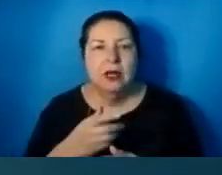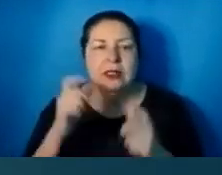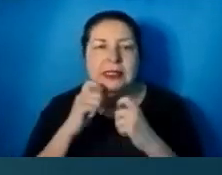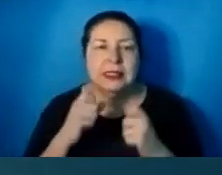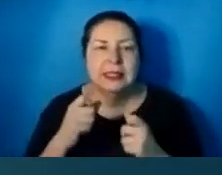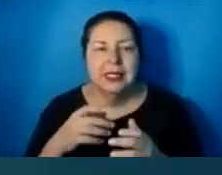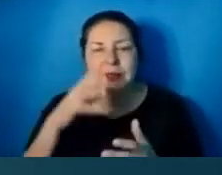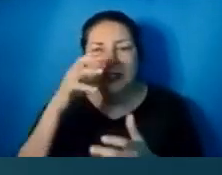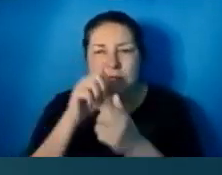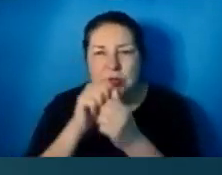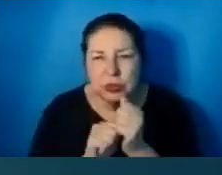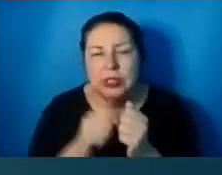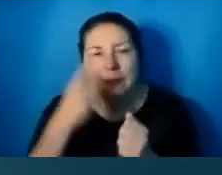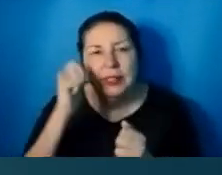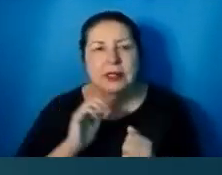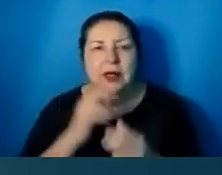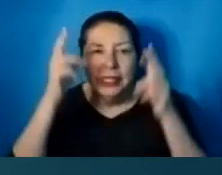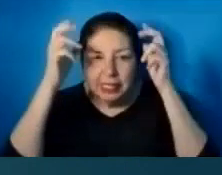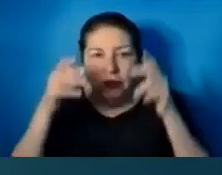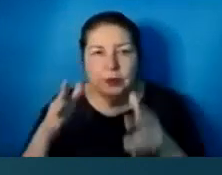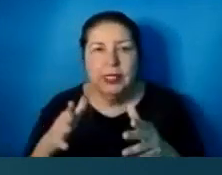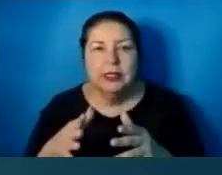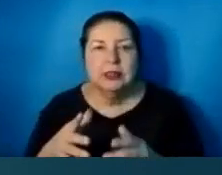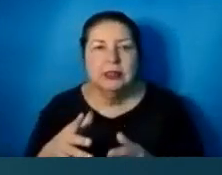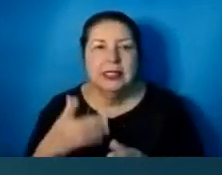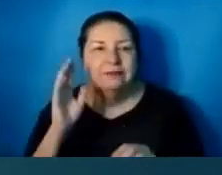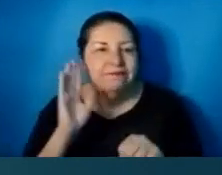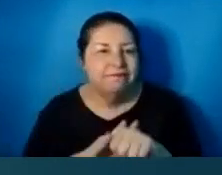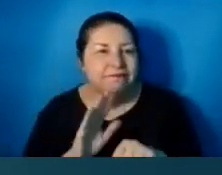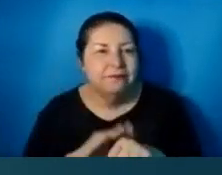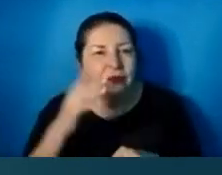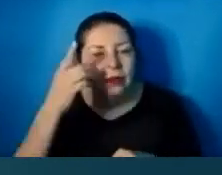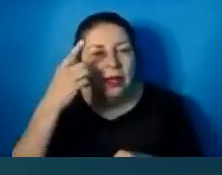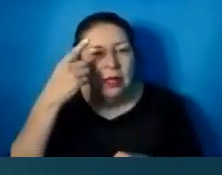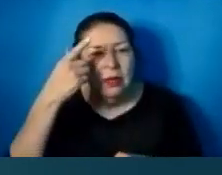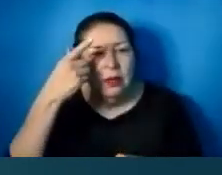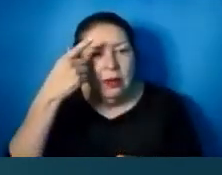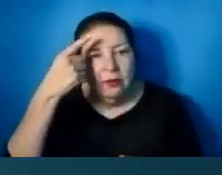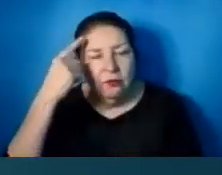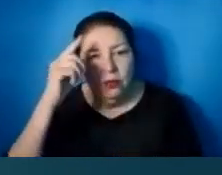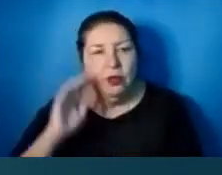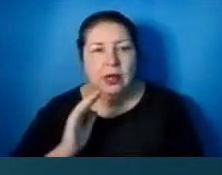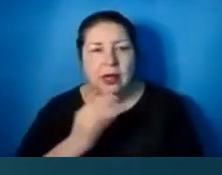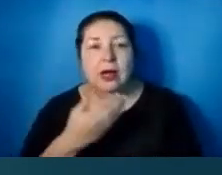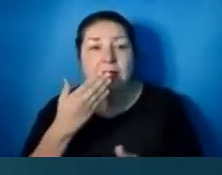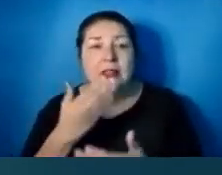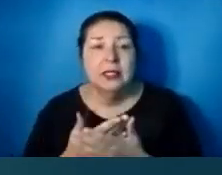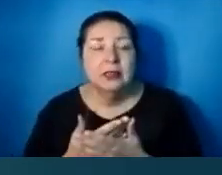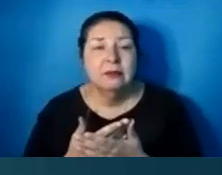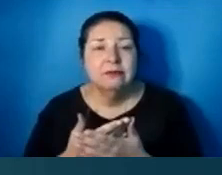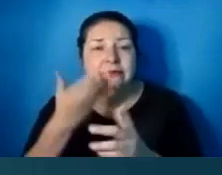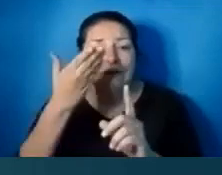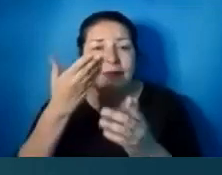iniquities. The chastening for our well-being fell upon him, and by his scourging,